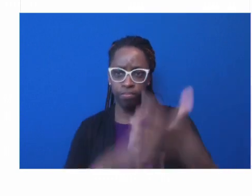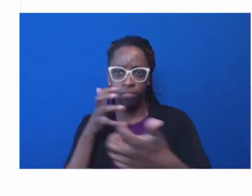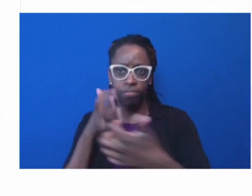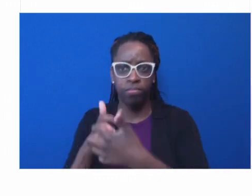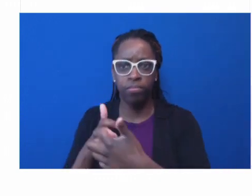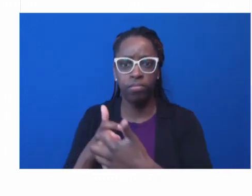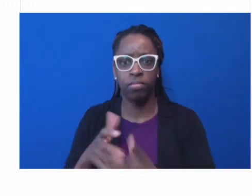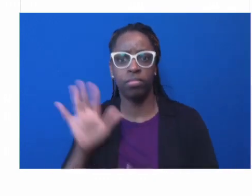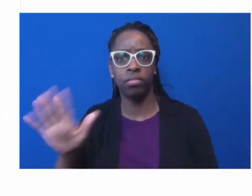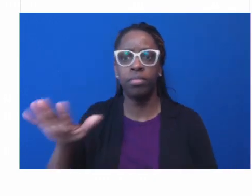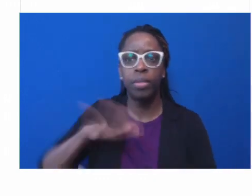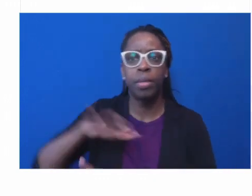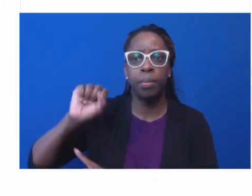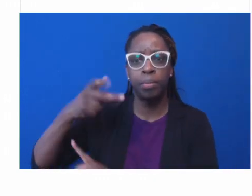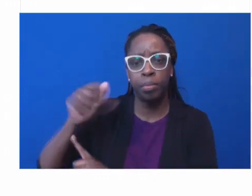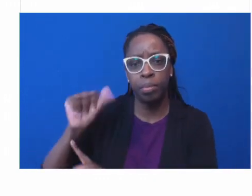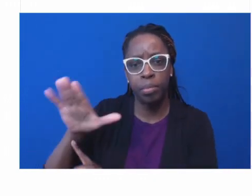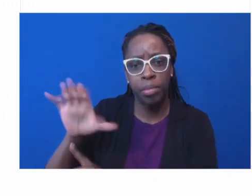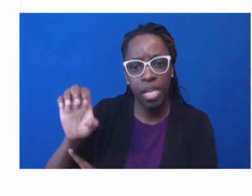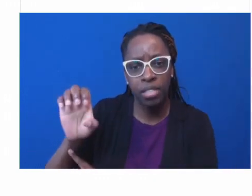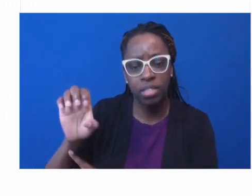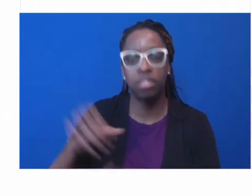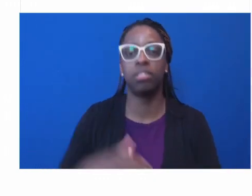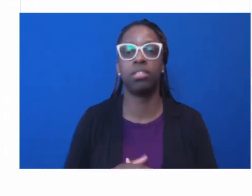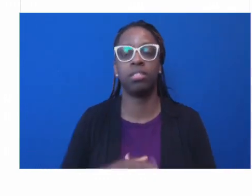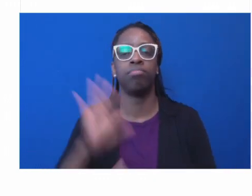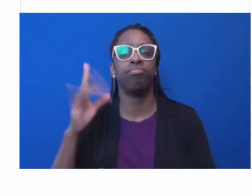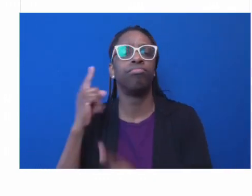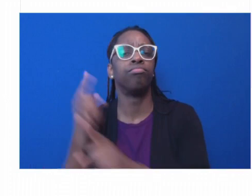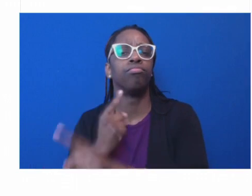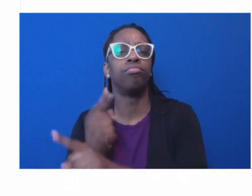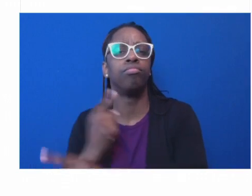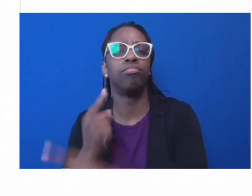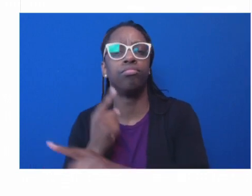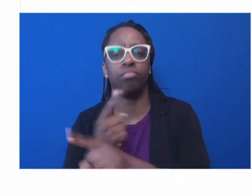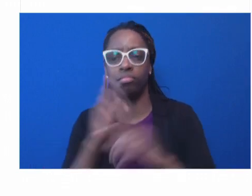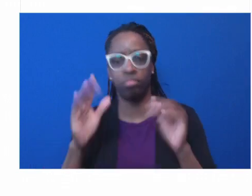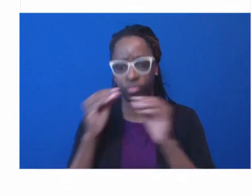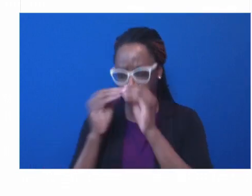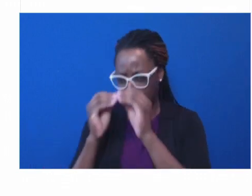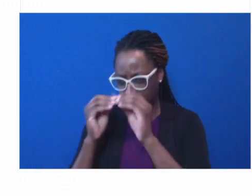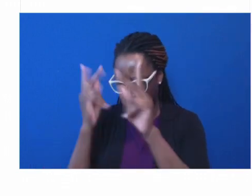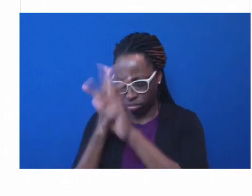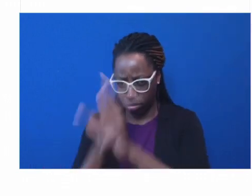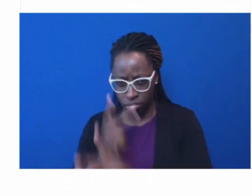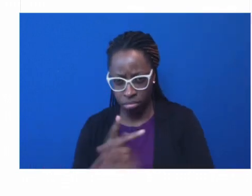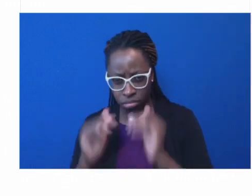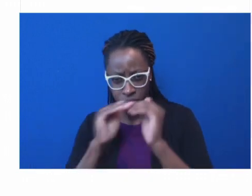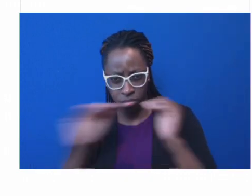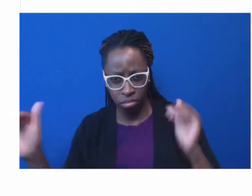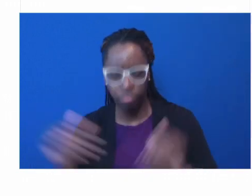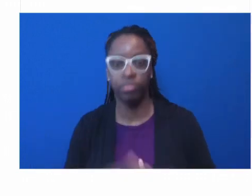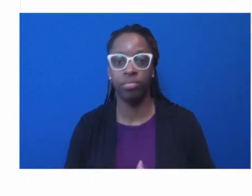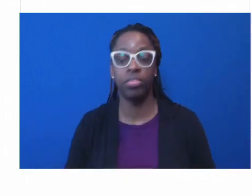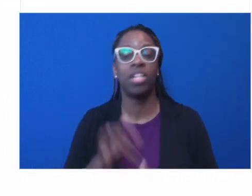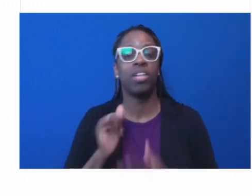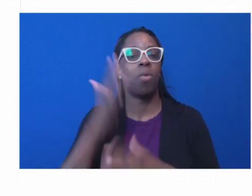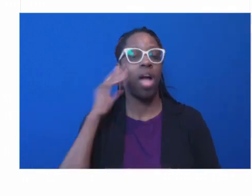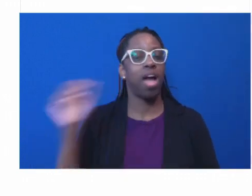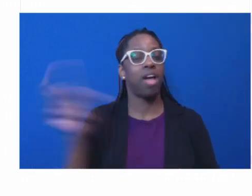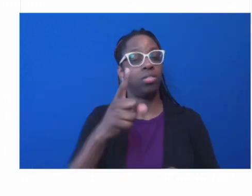And that's why I'm asking you to imagine a bridge. A bridge requires design, and it pulls